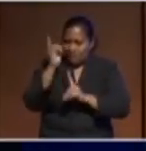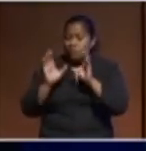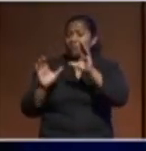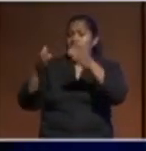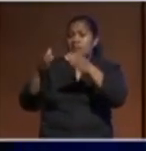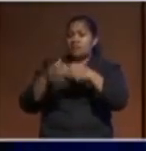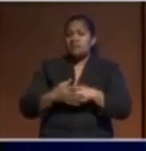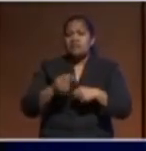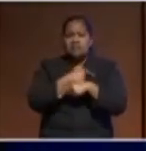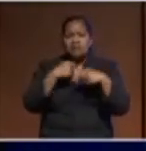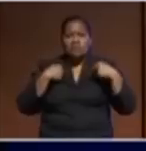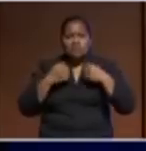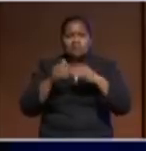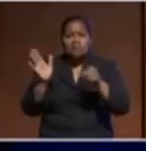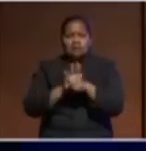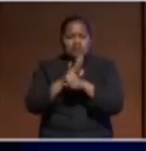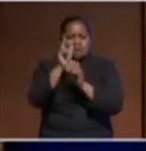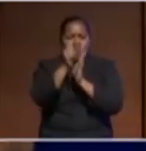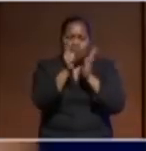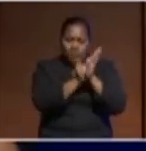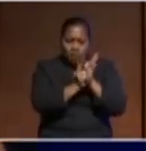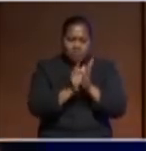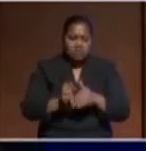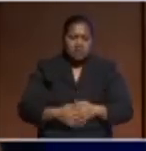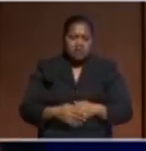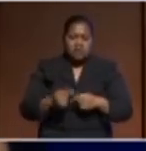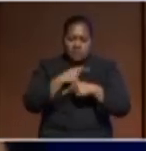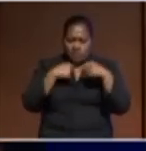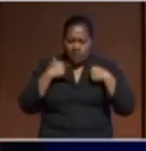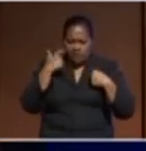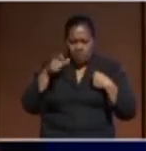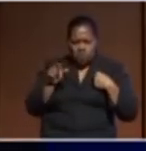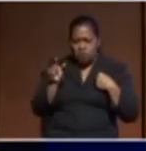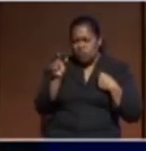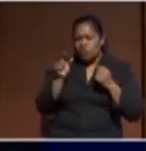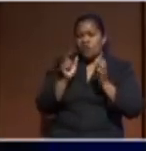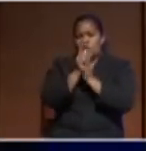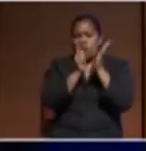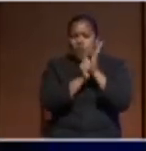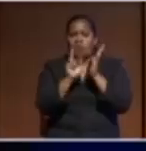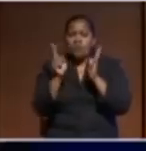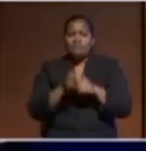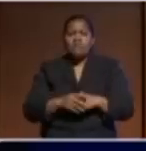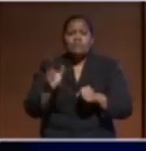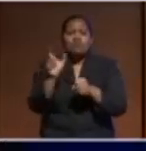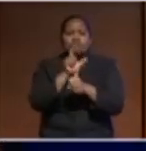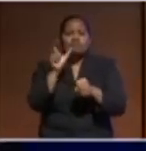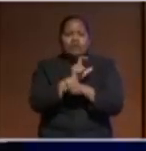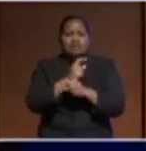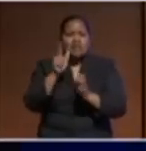drafting laws and we passed a very fulumnus law that deals with creating the legal framework to